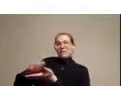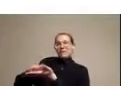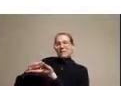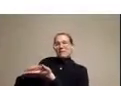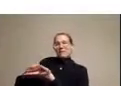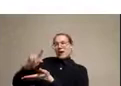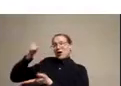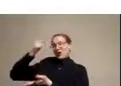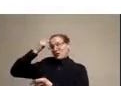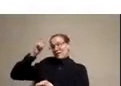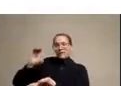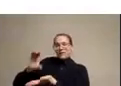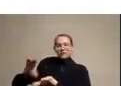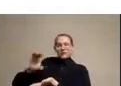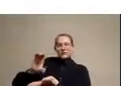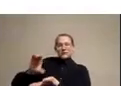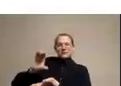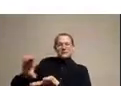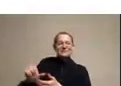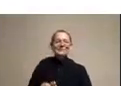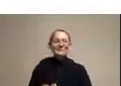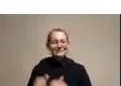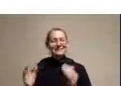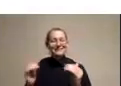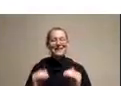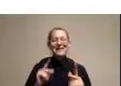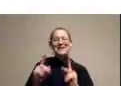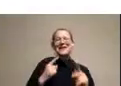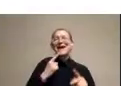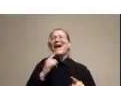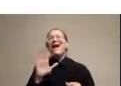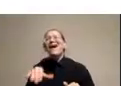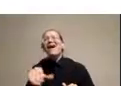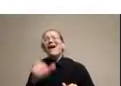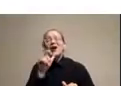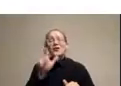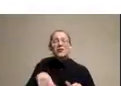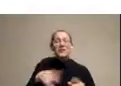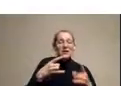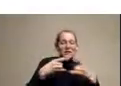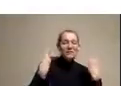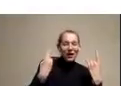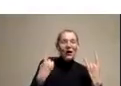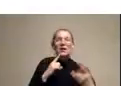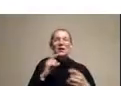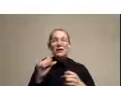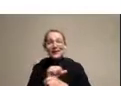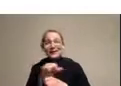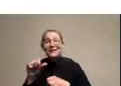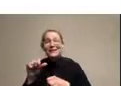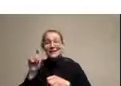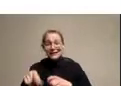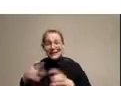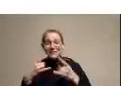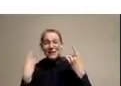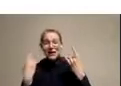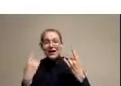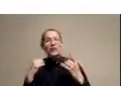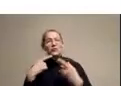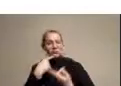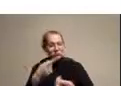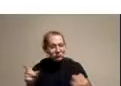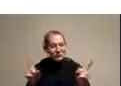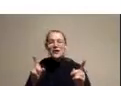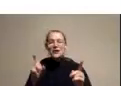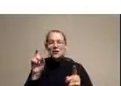mucking up communication, things like saying we don't need a mask. In fact, we needed masks. And then, of course, asking people to wear cloth masks for a year and now realizing that cloth masks probably made